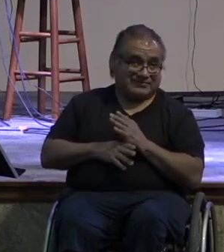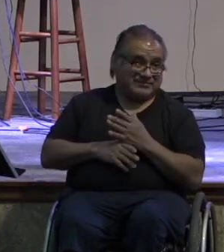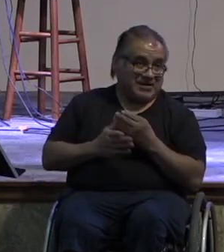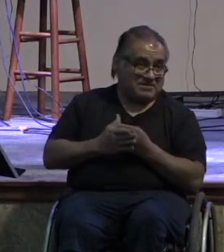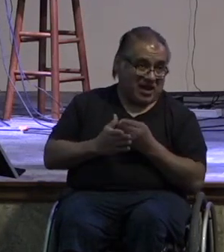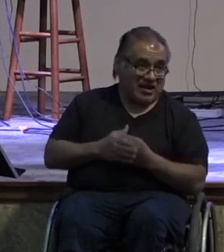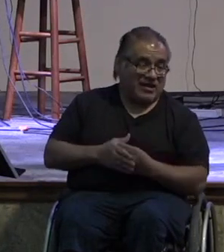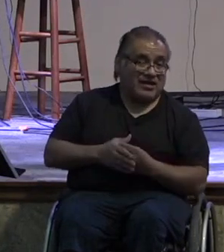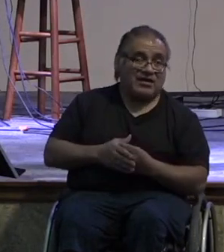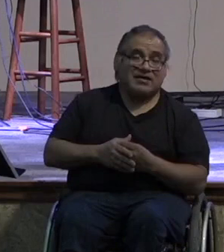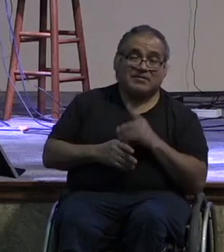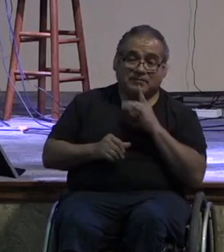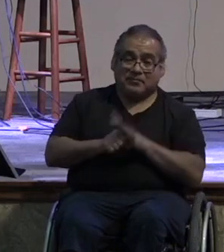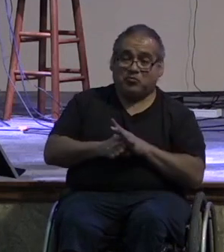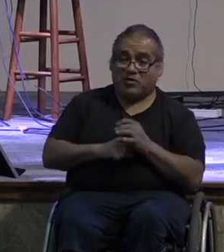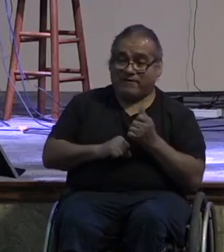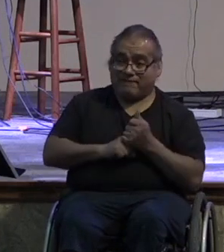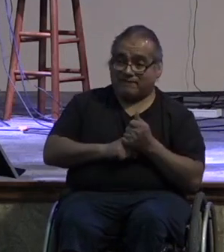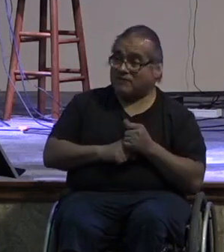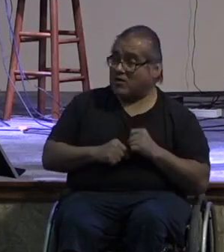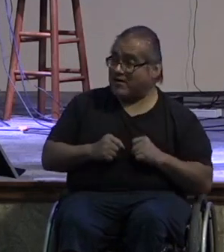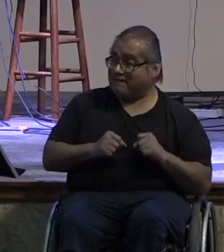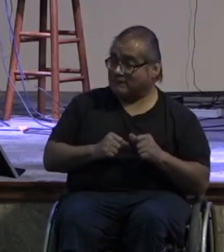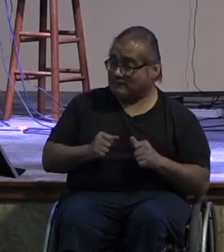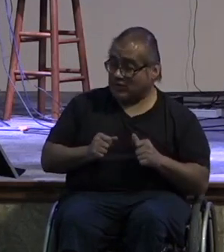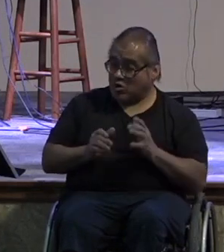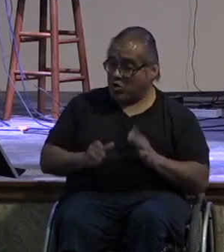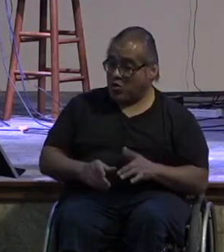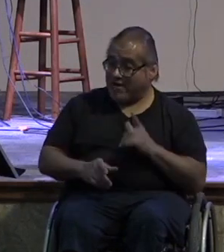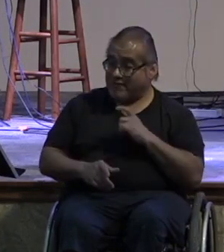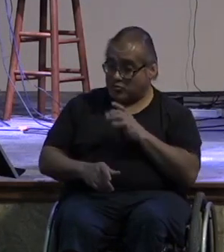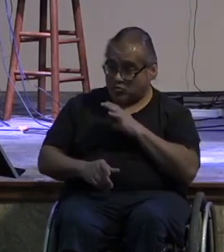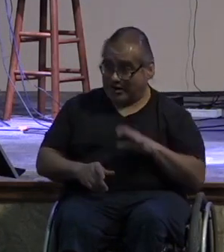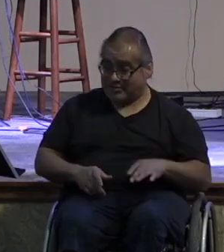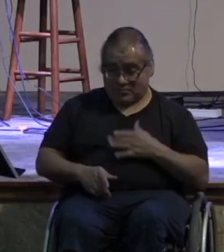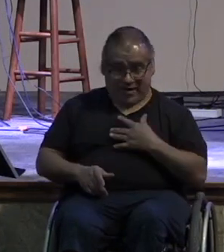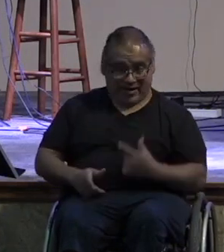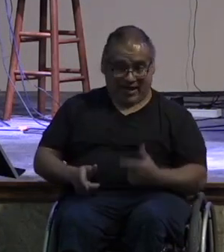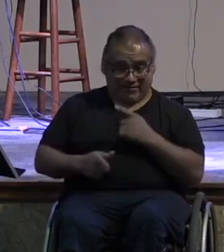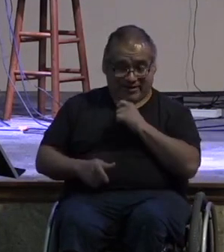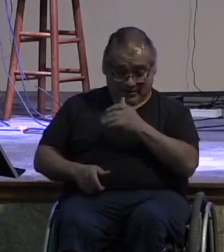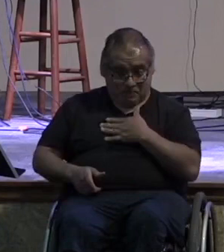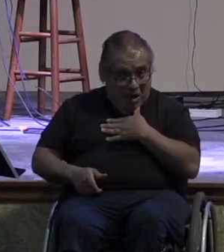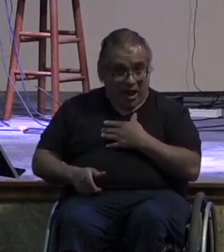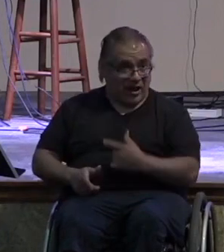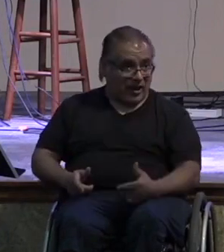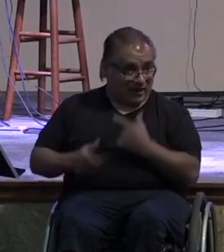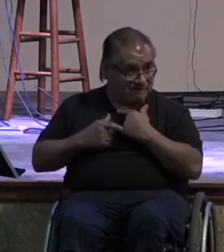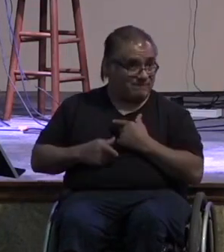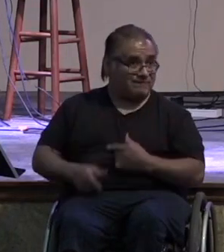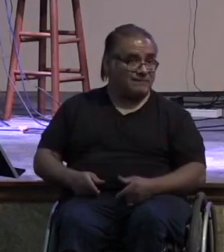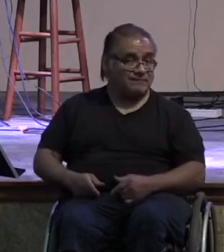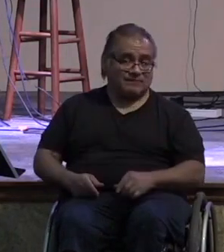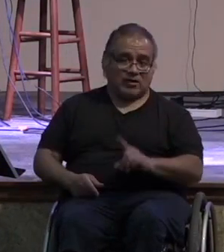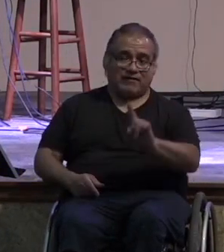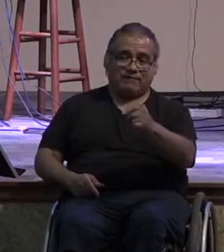now as a committed follower of christ my life is not my own that's what the bible tells me right first